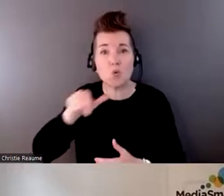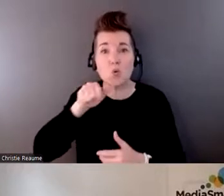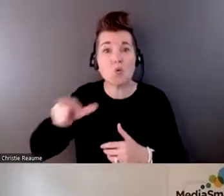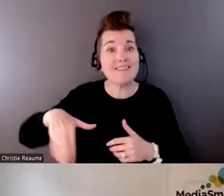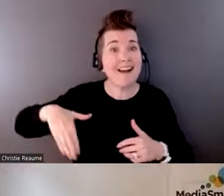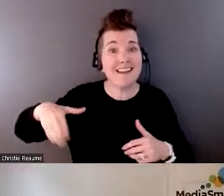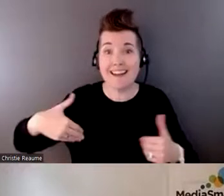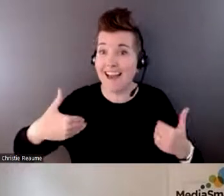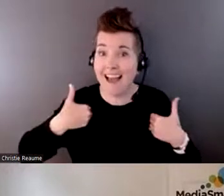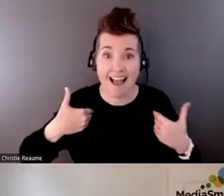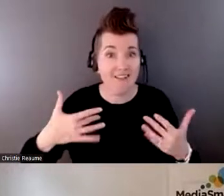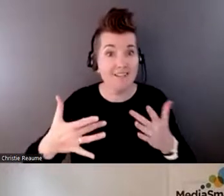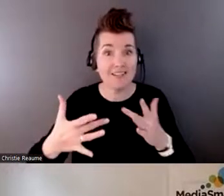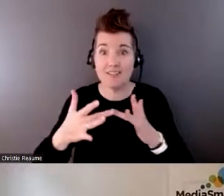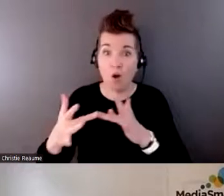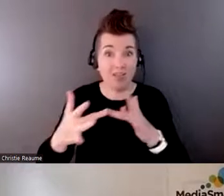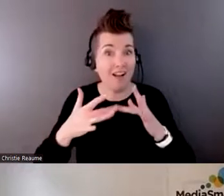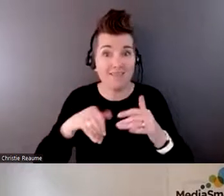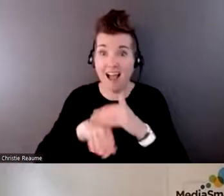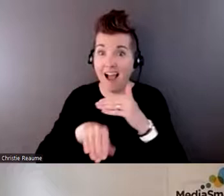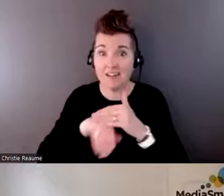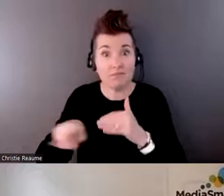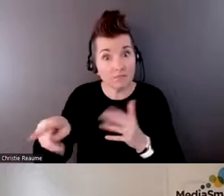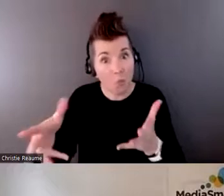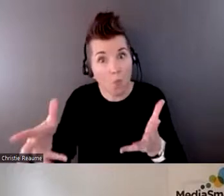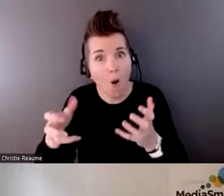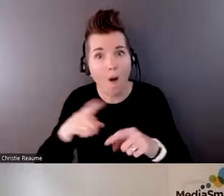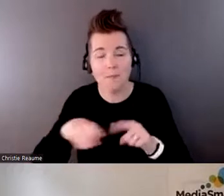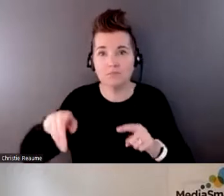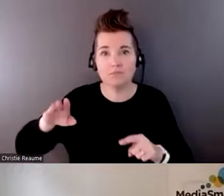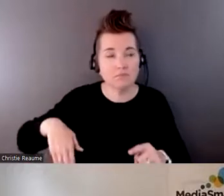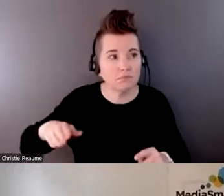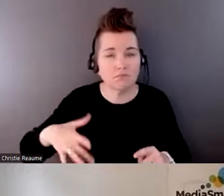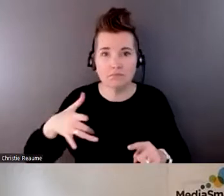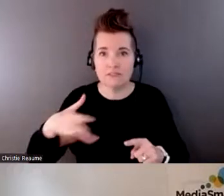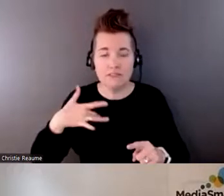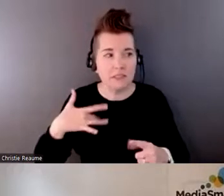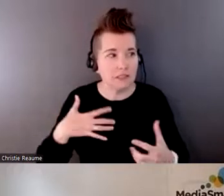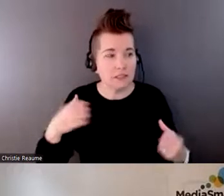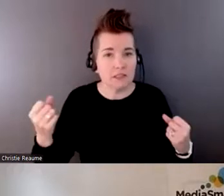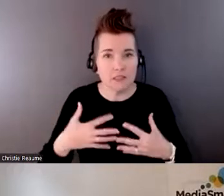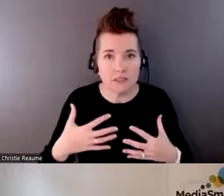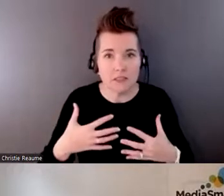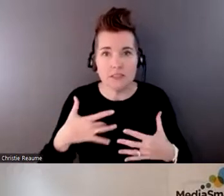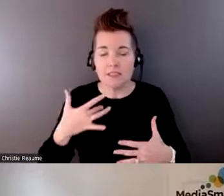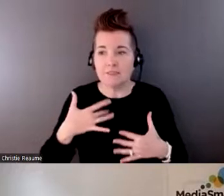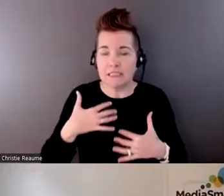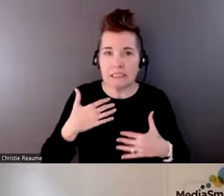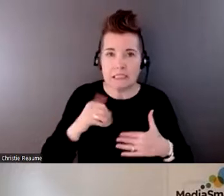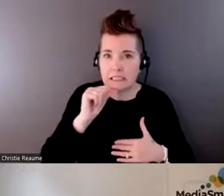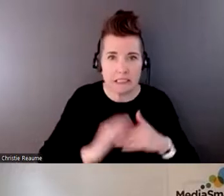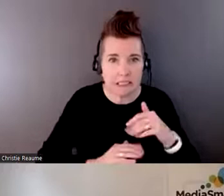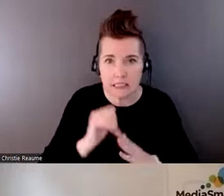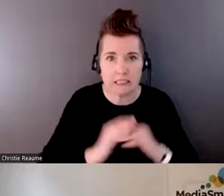So because there are a lot of people who might want to do this, but they find it intimidating and they maybe don't have the